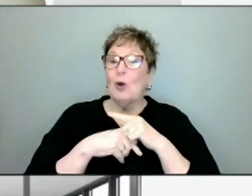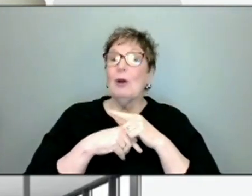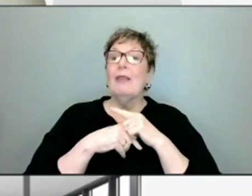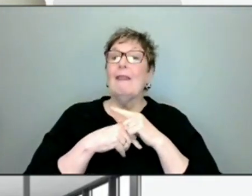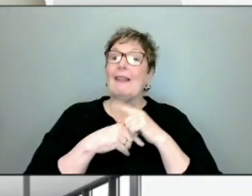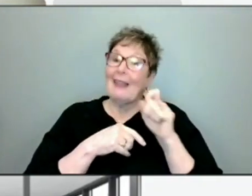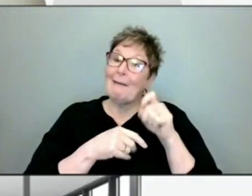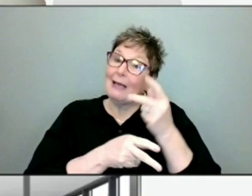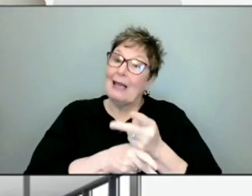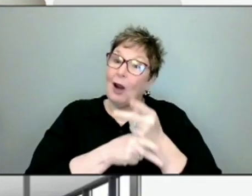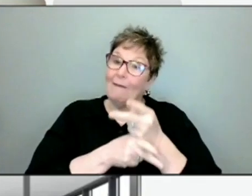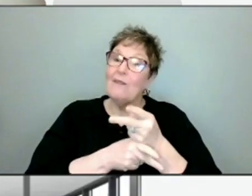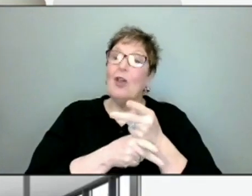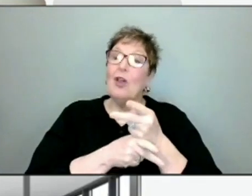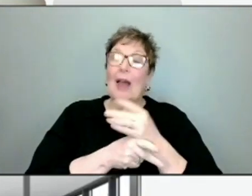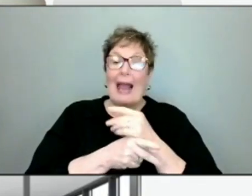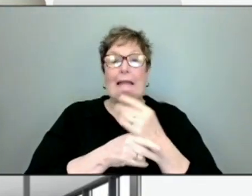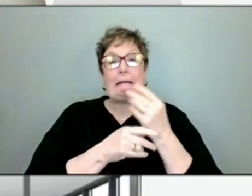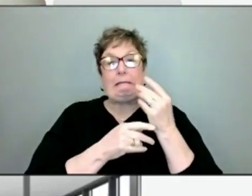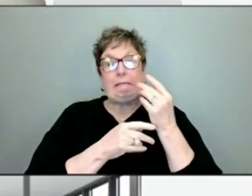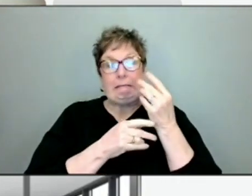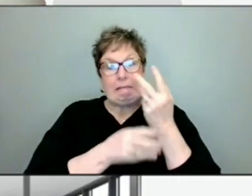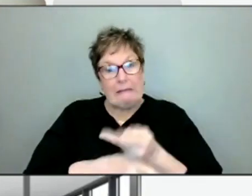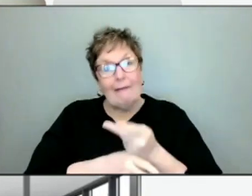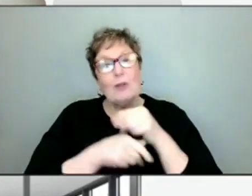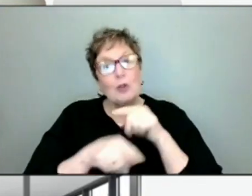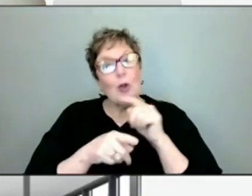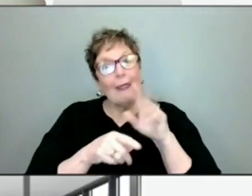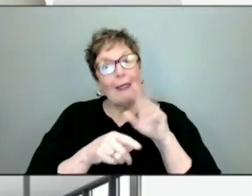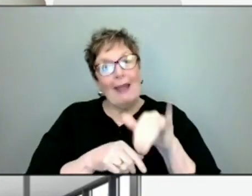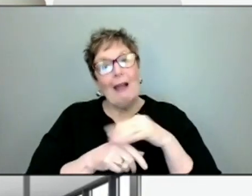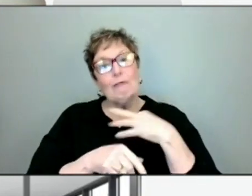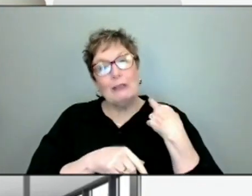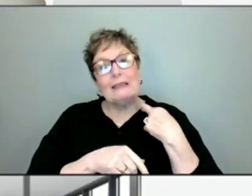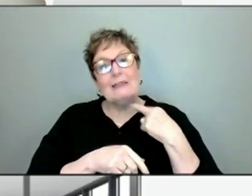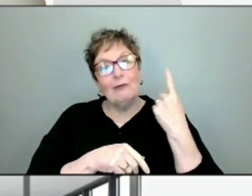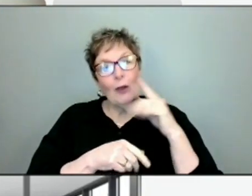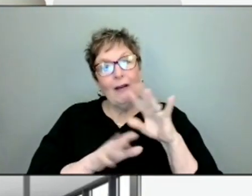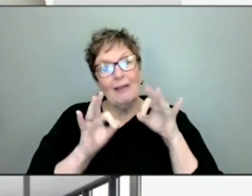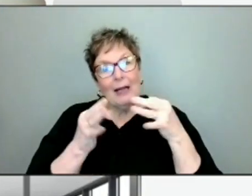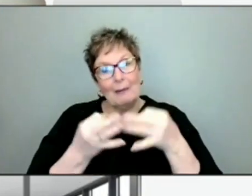careful and thoughtful in the risks that they put themselves and their families in.